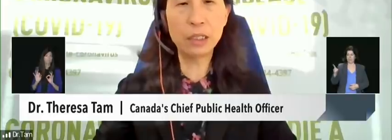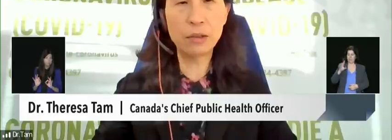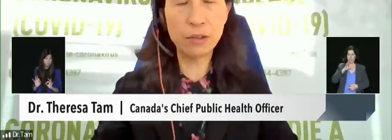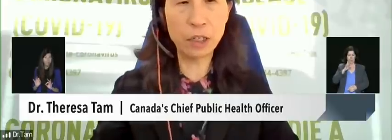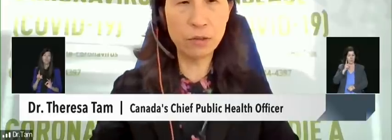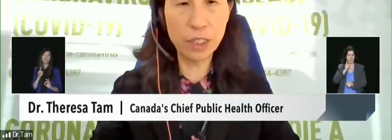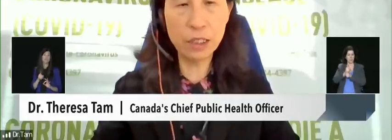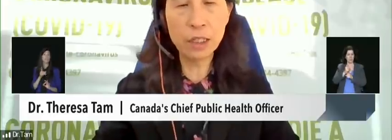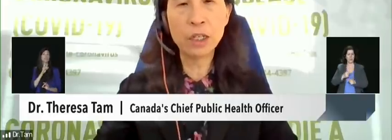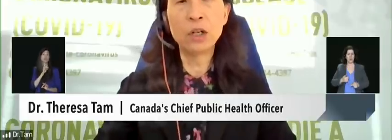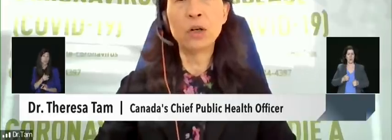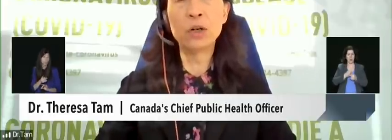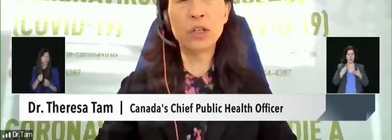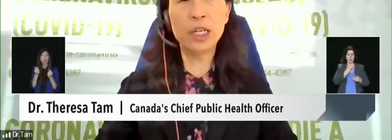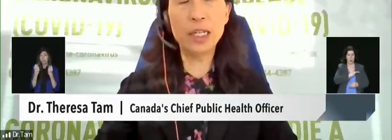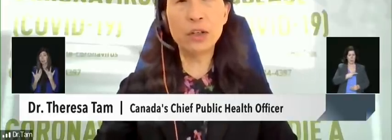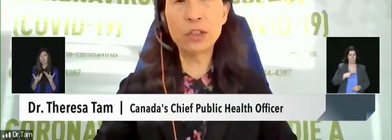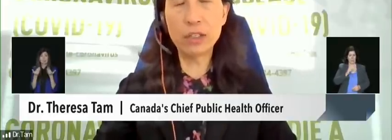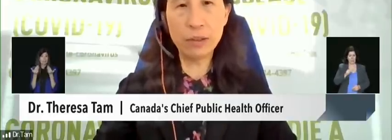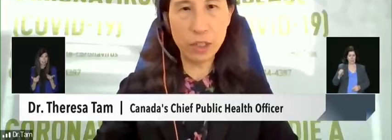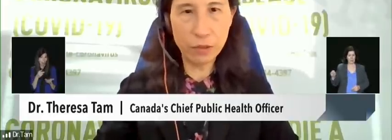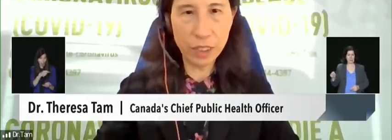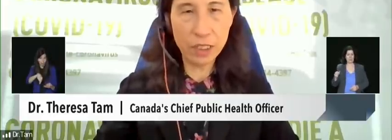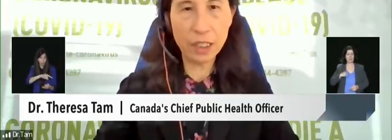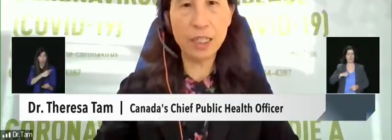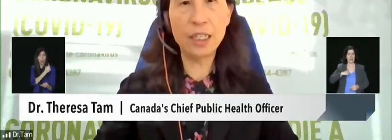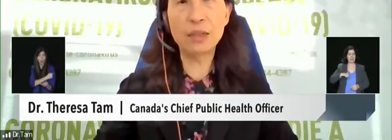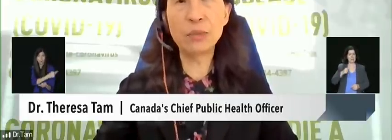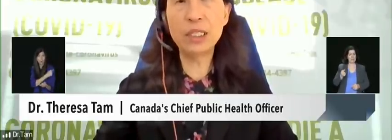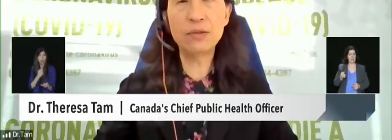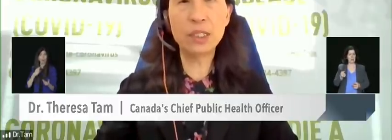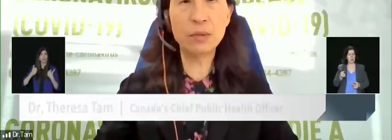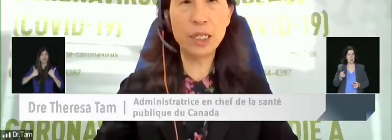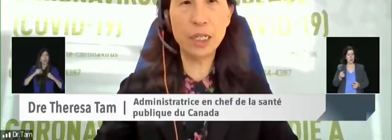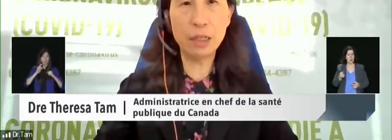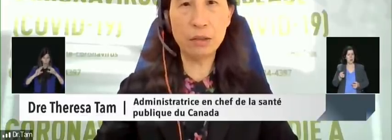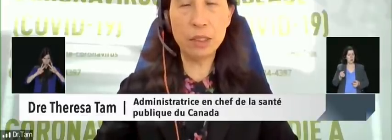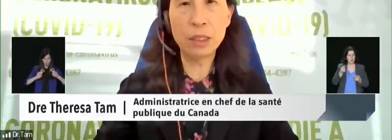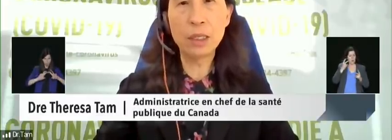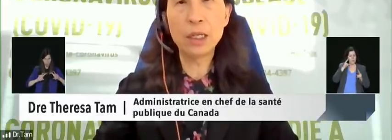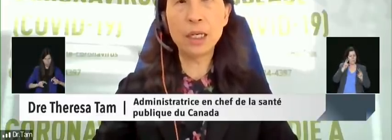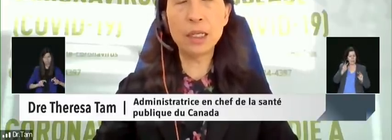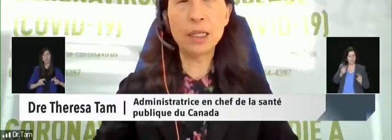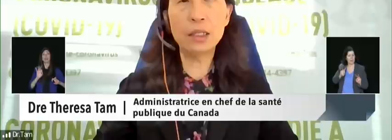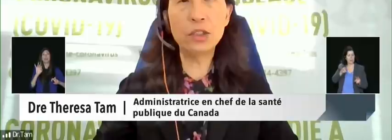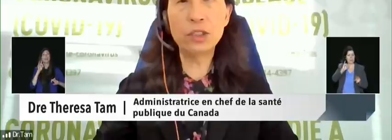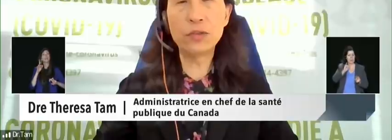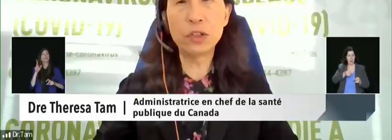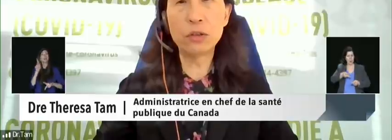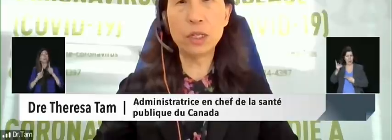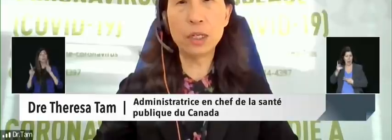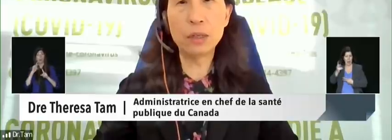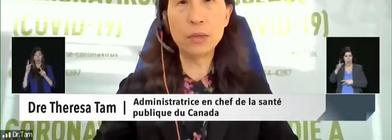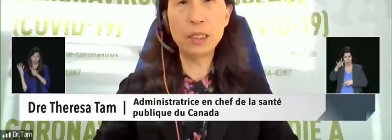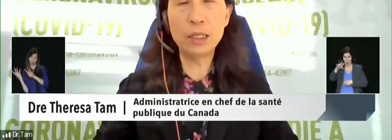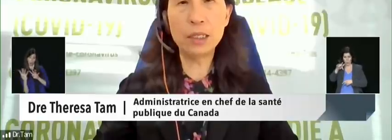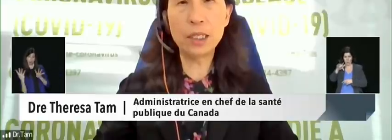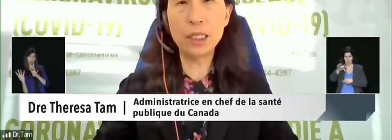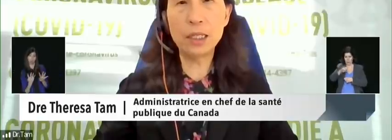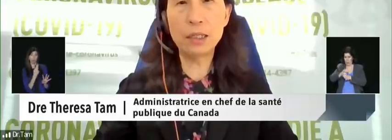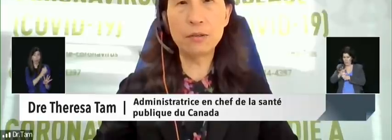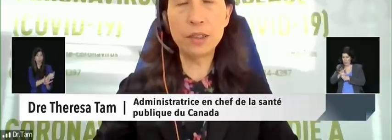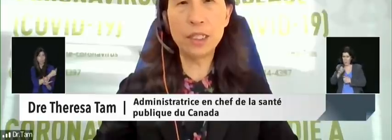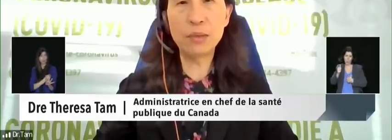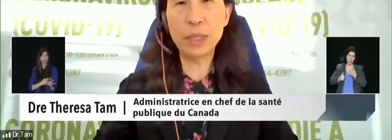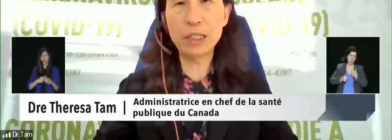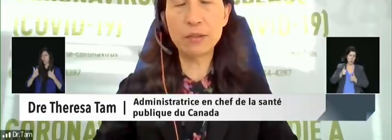because of COVID or that they also have COVID and they're admitted for something else. I think that's useful in the